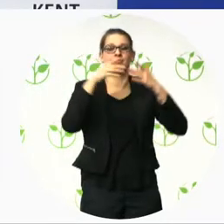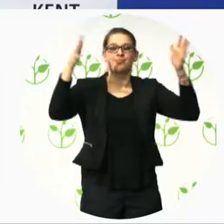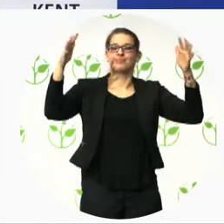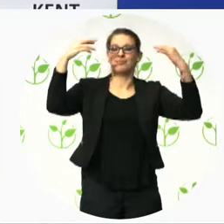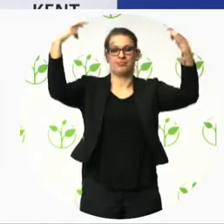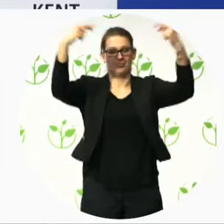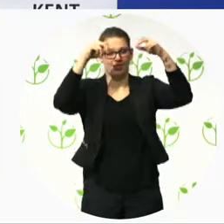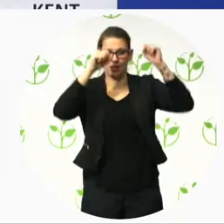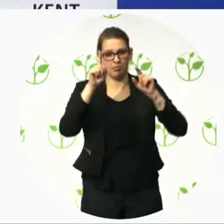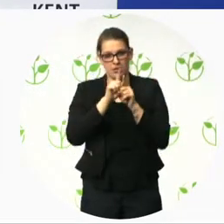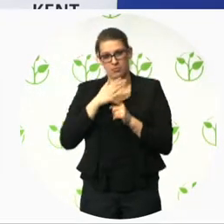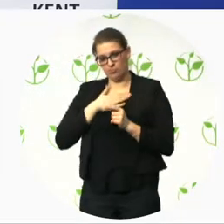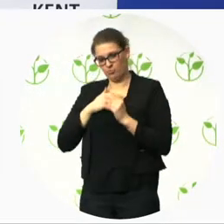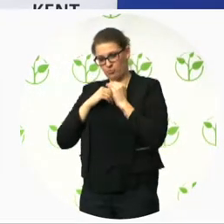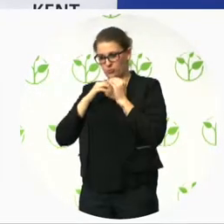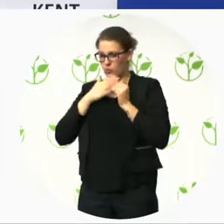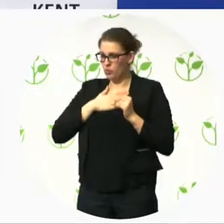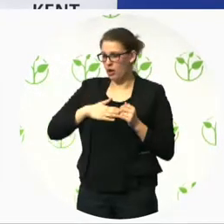products and services.